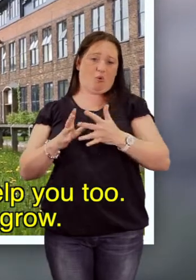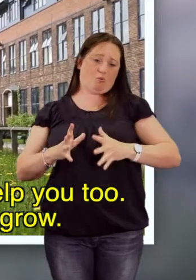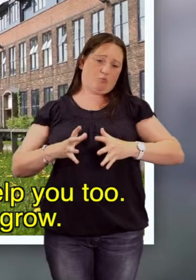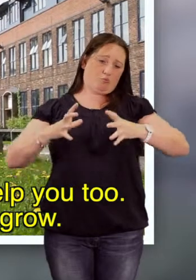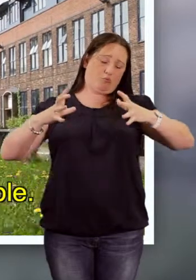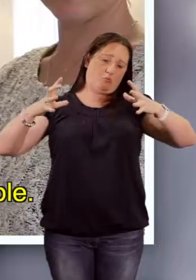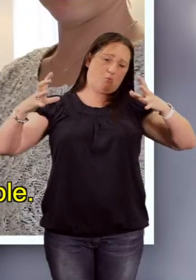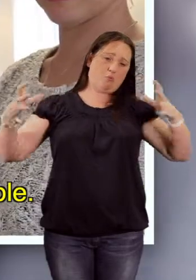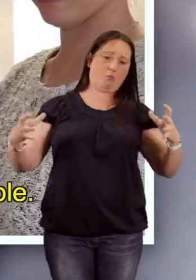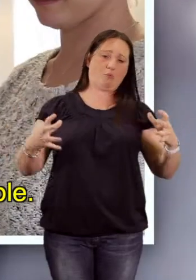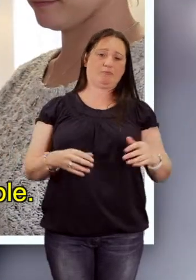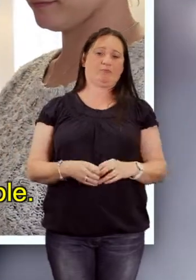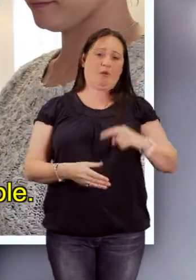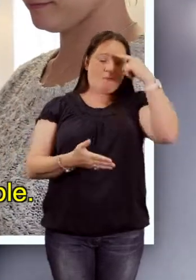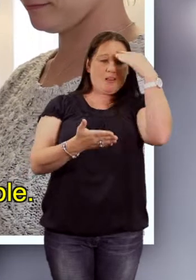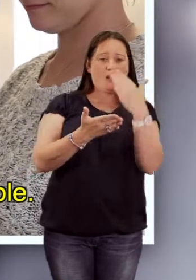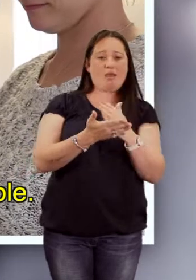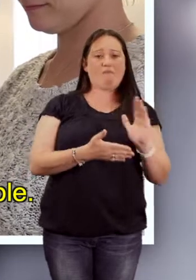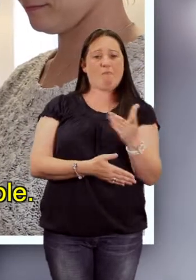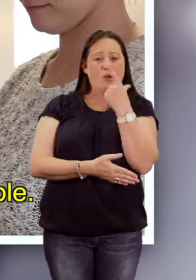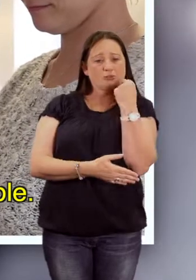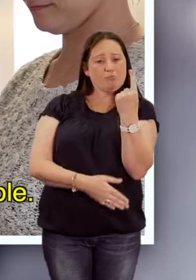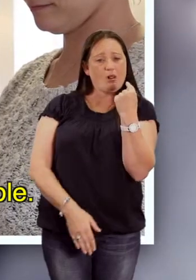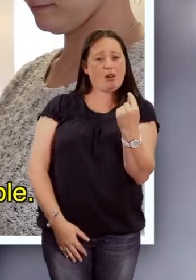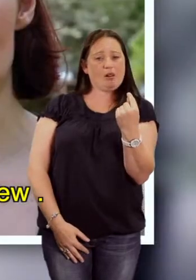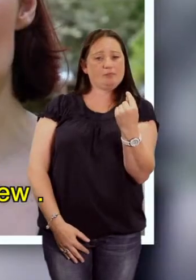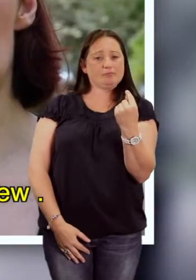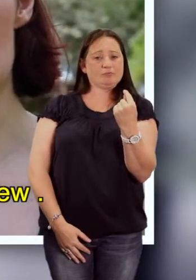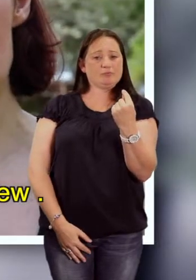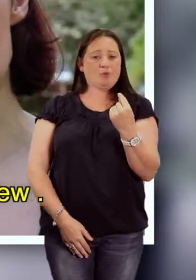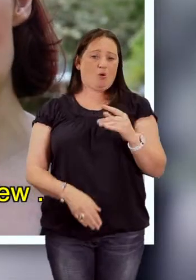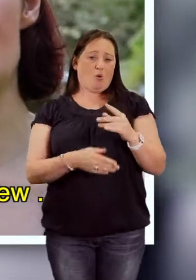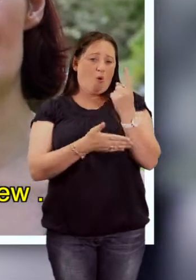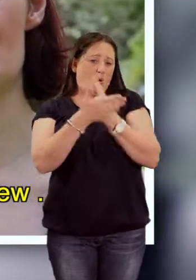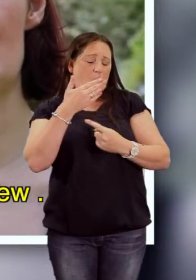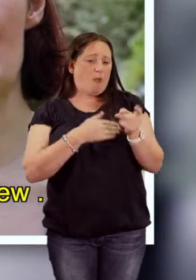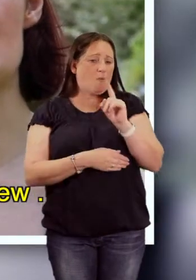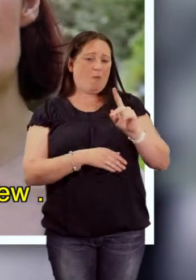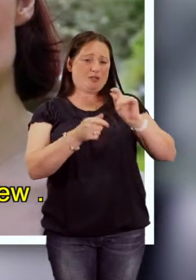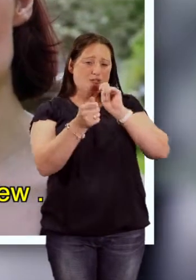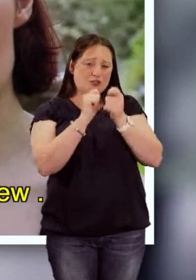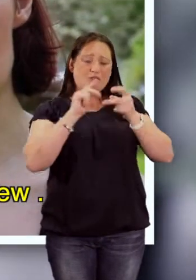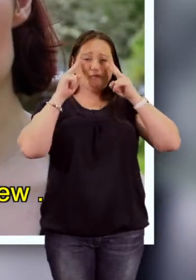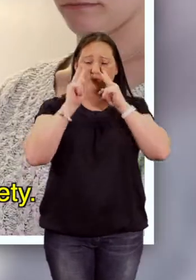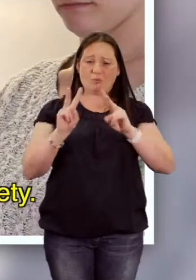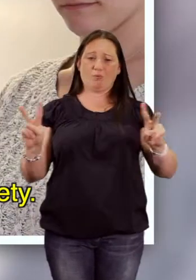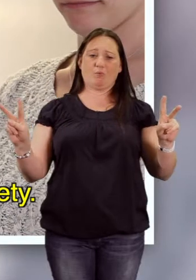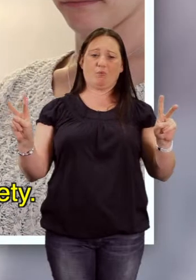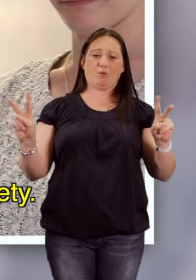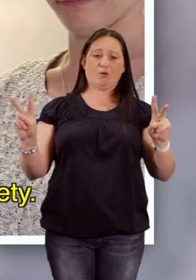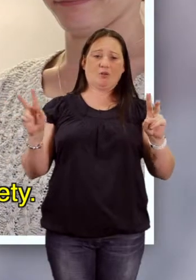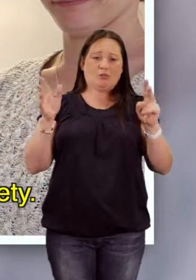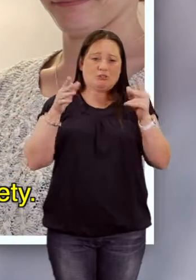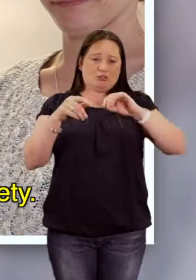all to grow. I believe that it's all possible. It only takes a change of view. We can